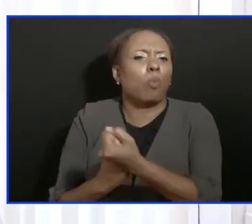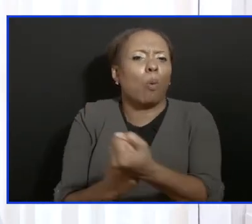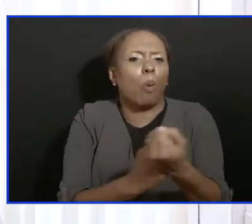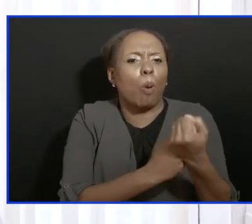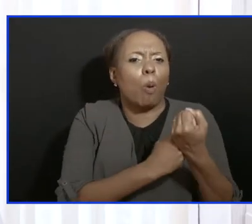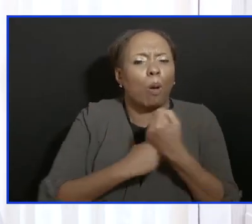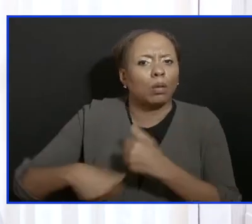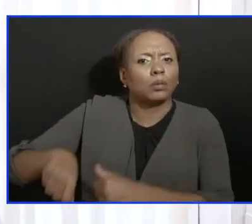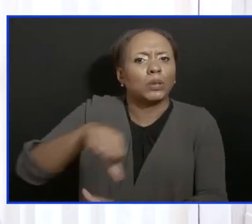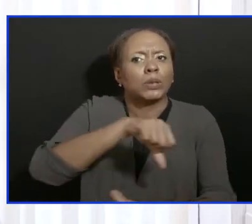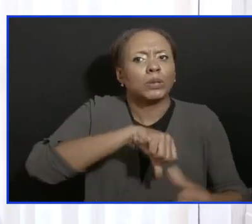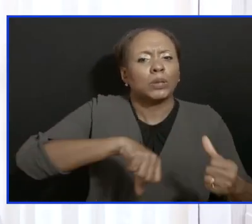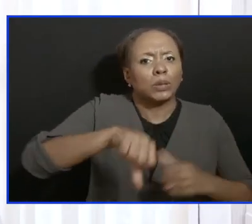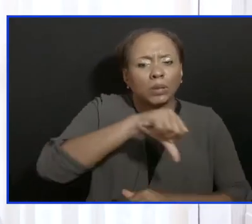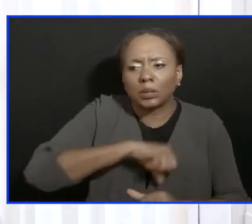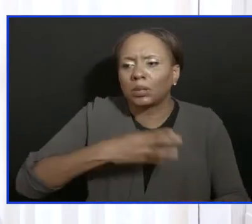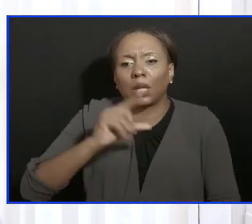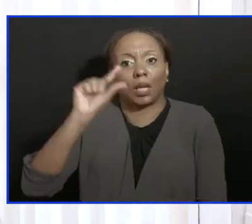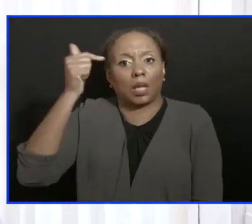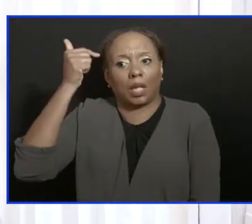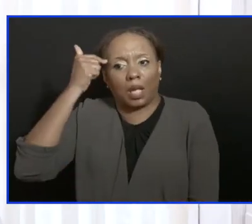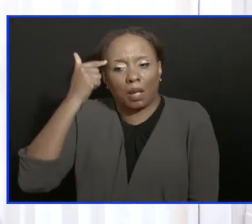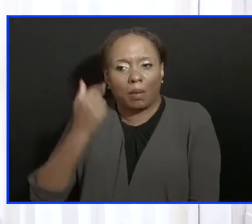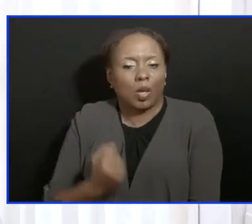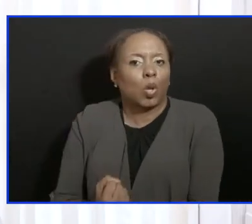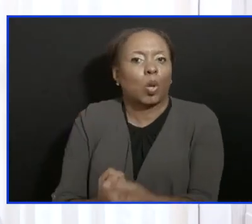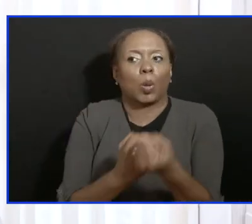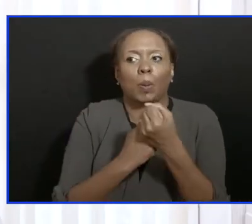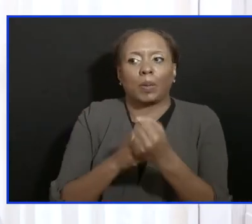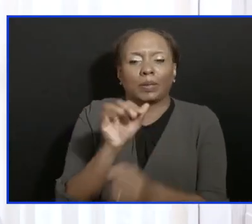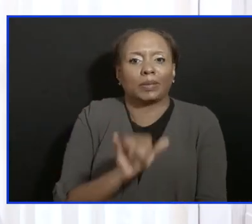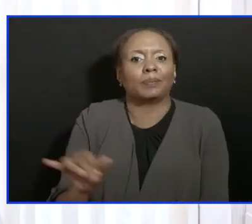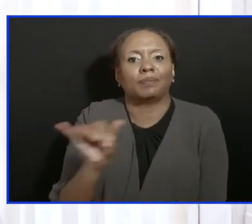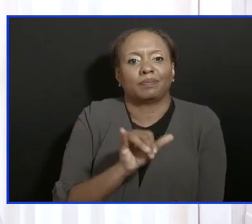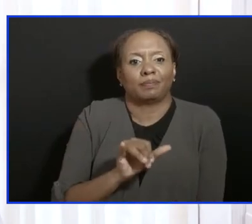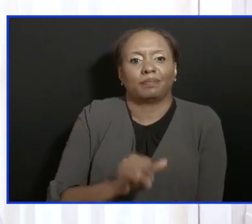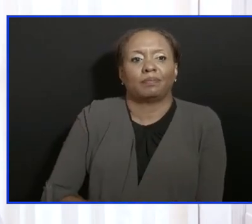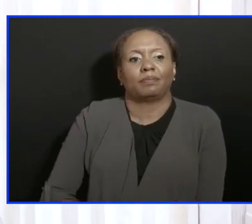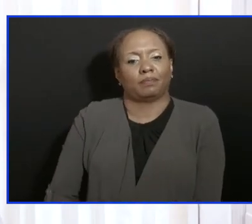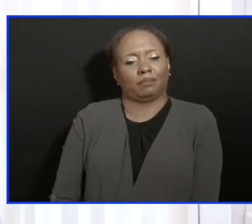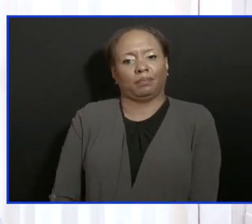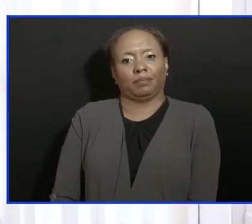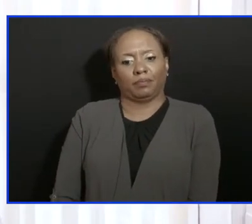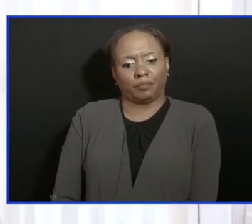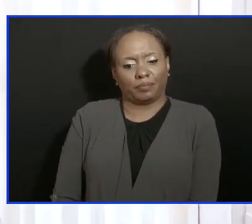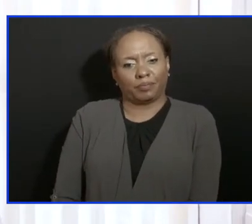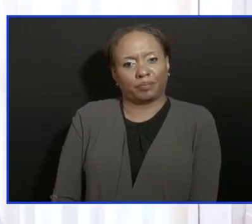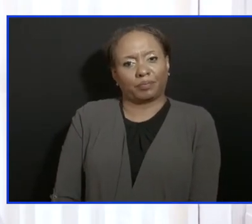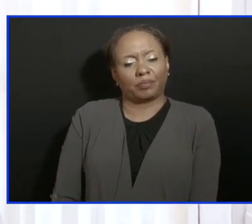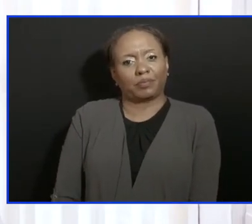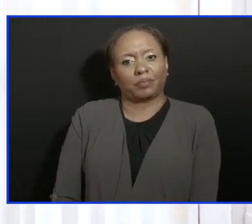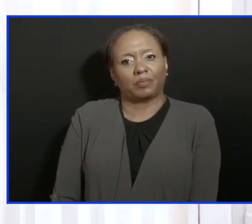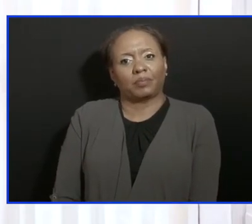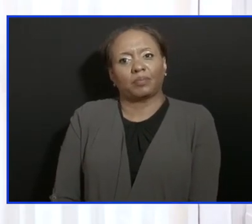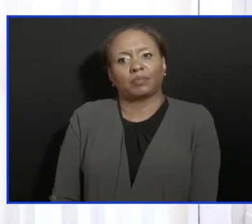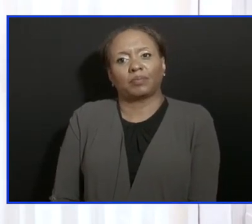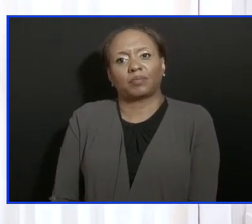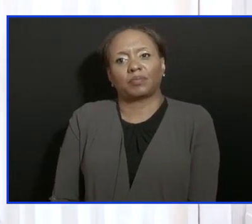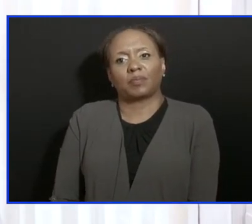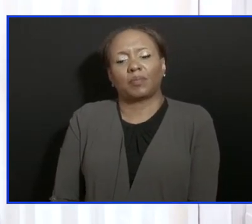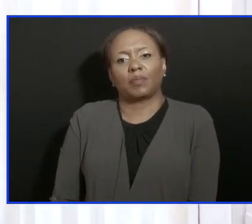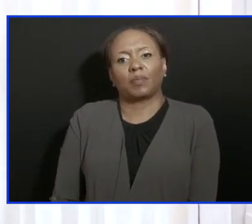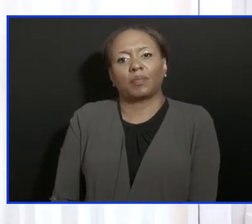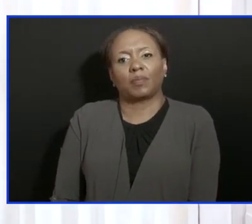individuals, and with the government there to hold our hands to carry this forward. We cannot do this by just looking at